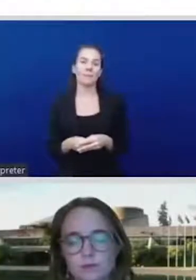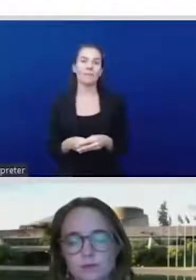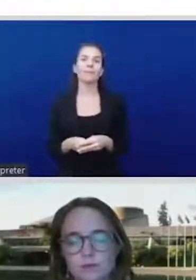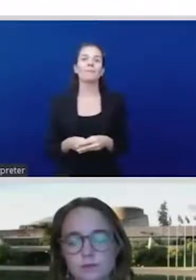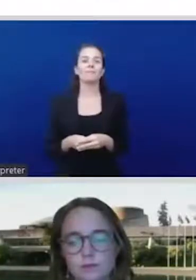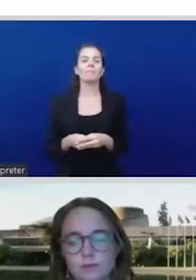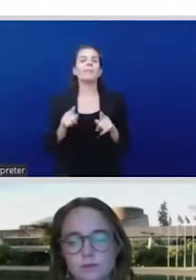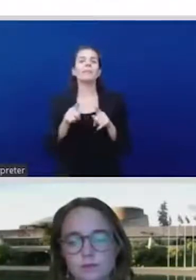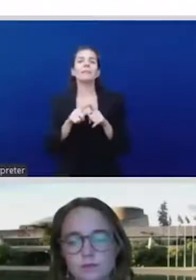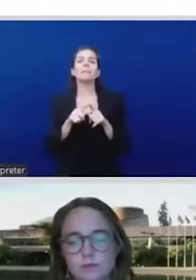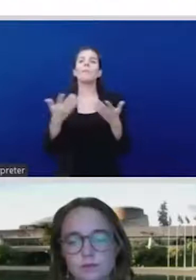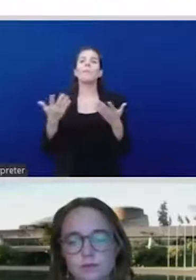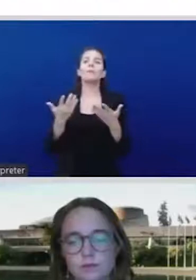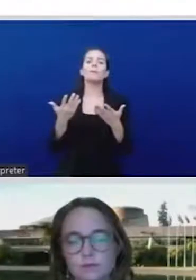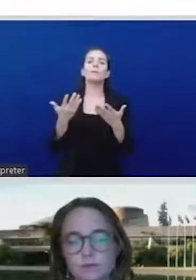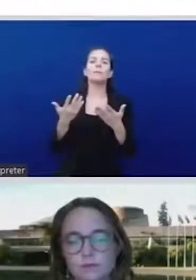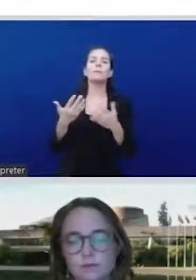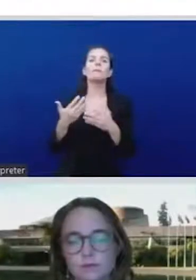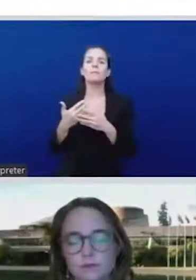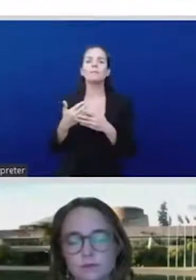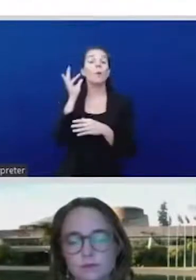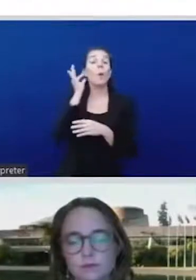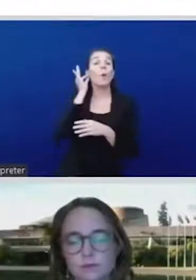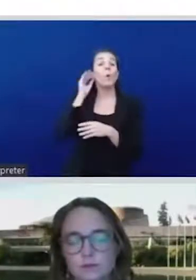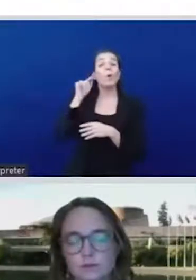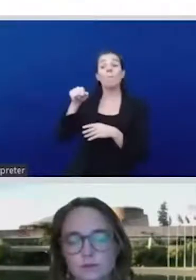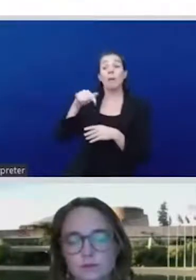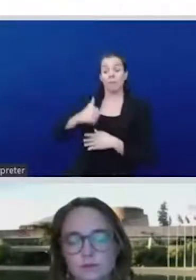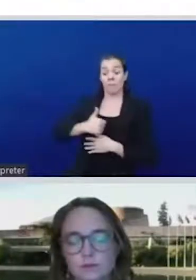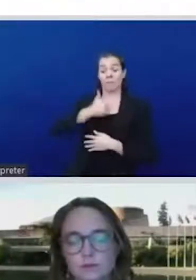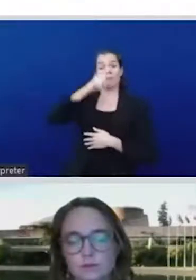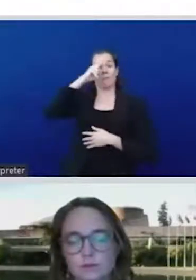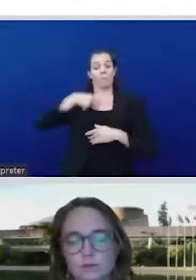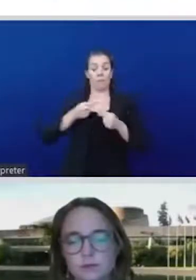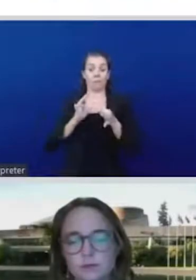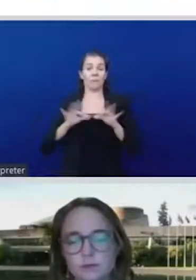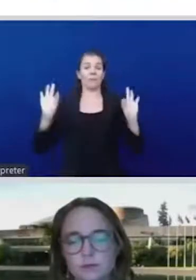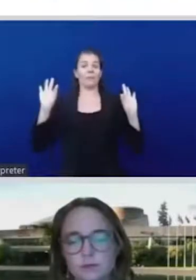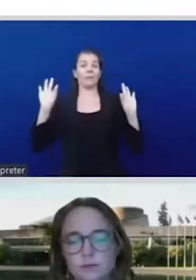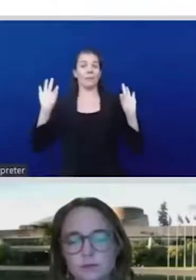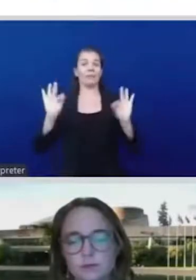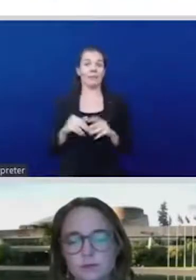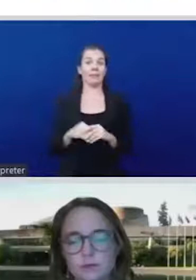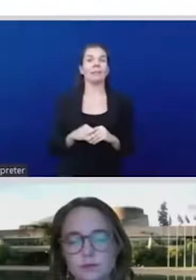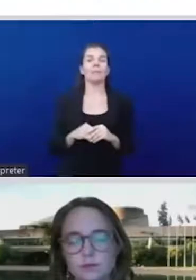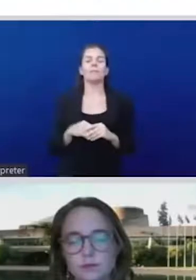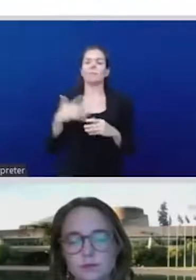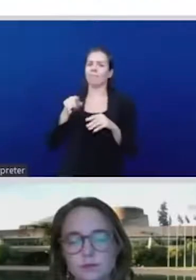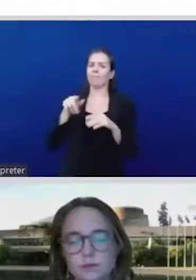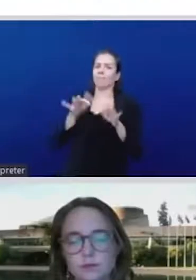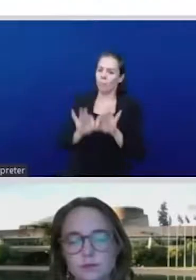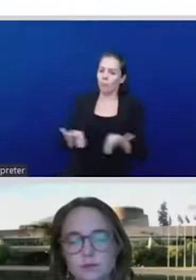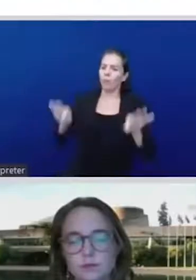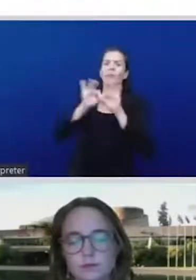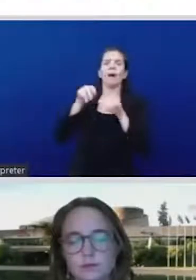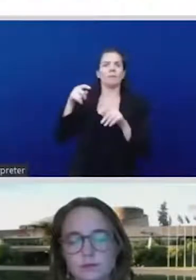any moment with any kind of exogenous crisis, whether for our economies in the south or any kind of global dilemma.